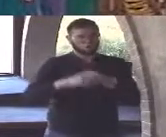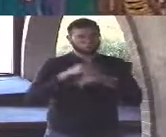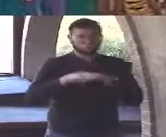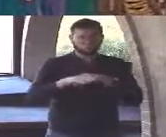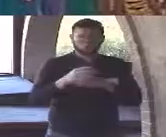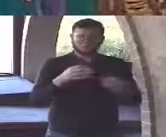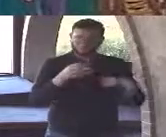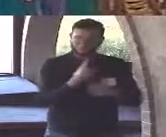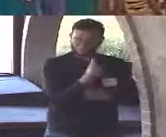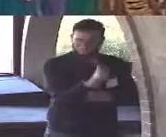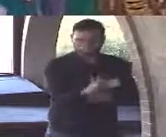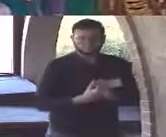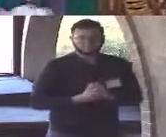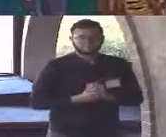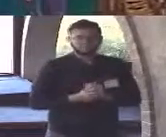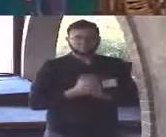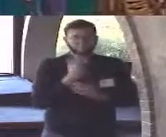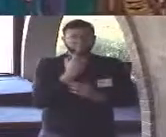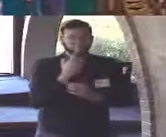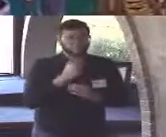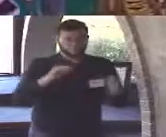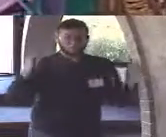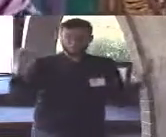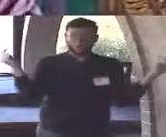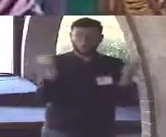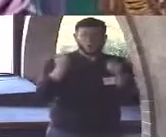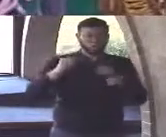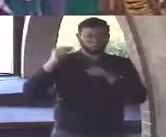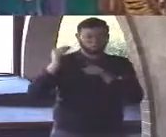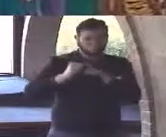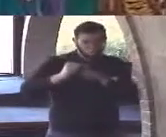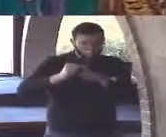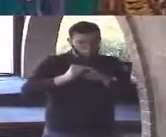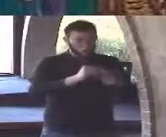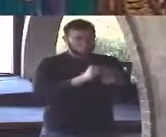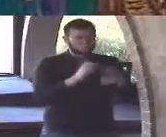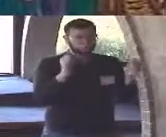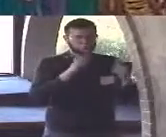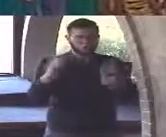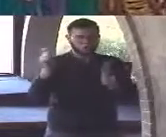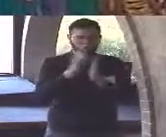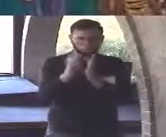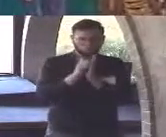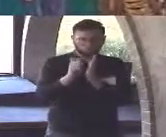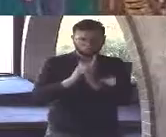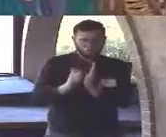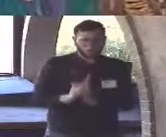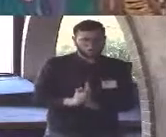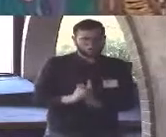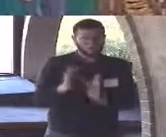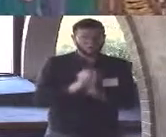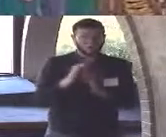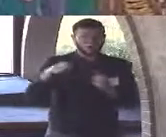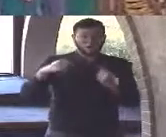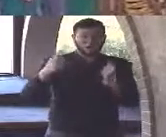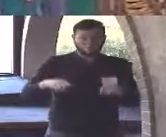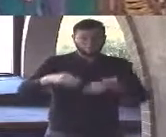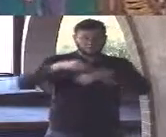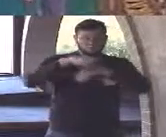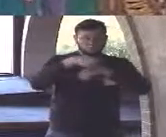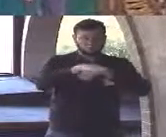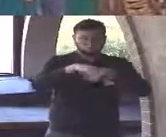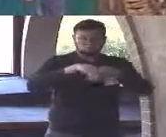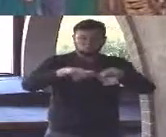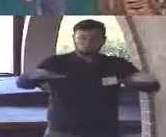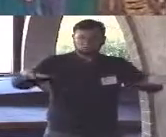essay is this all text is open to multiple interpretations there is no single